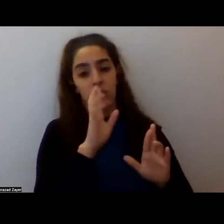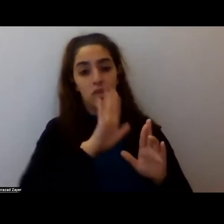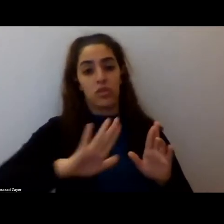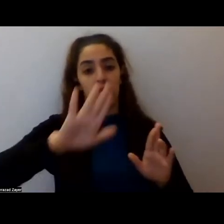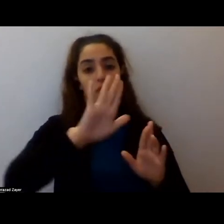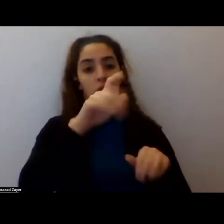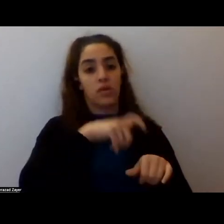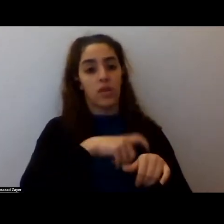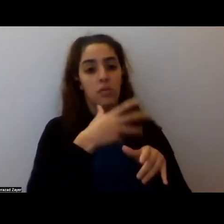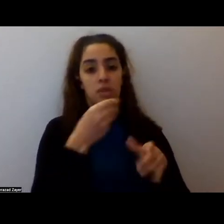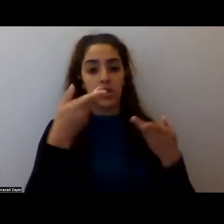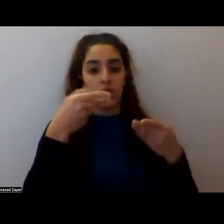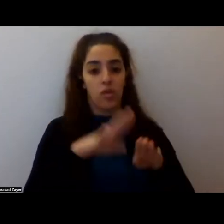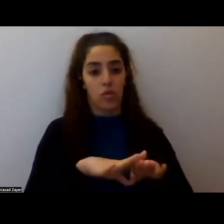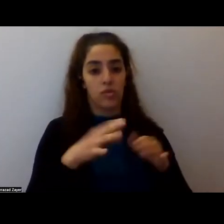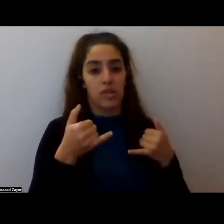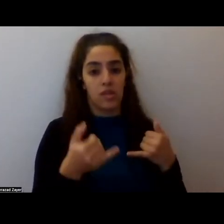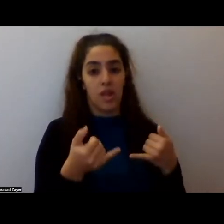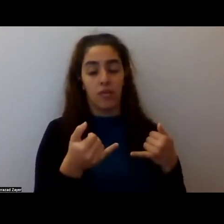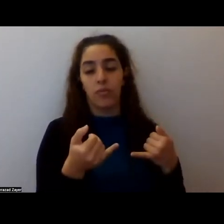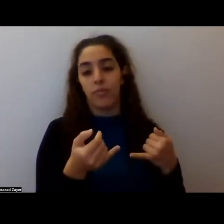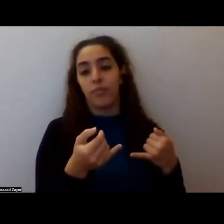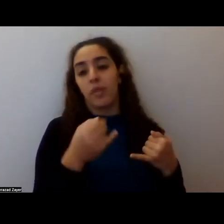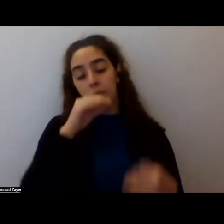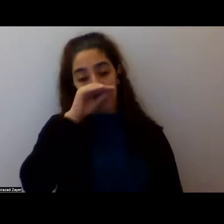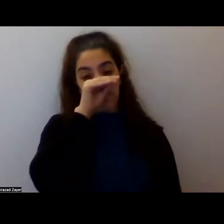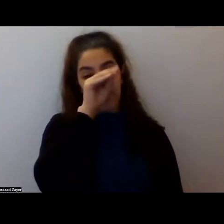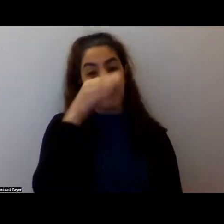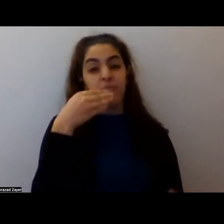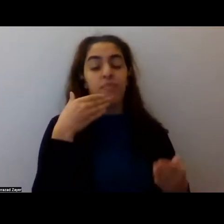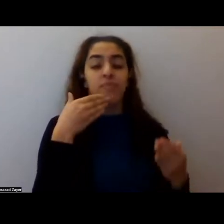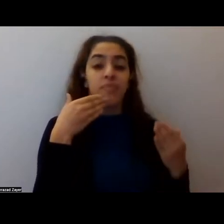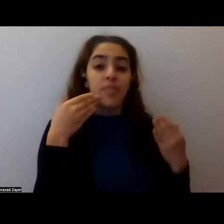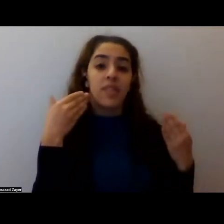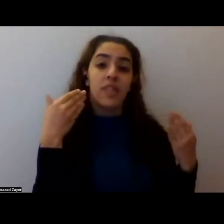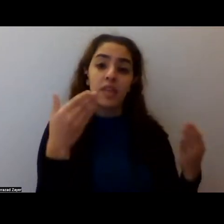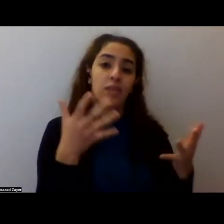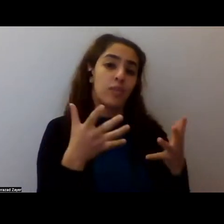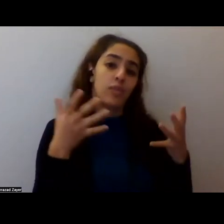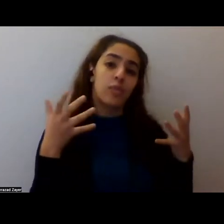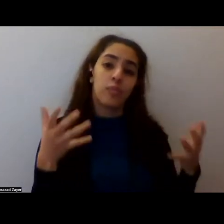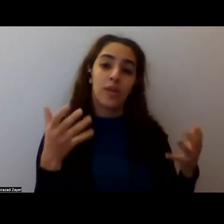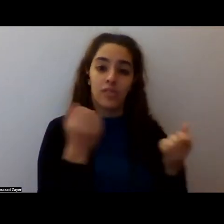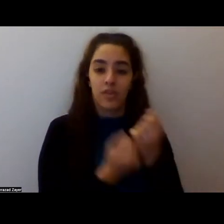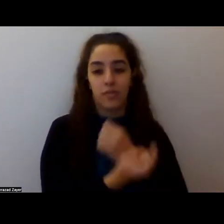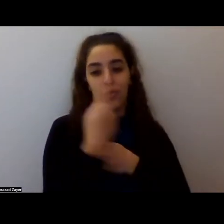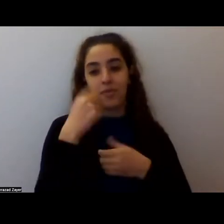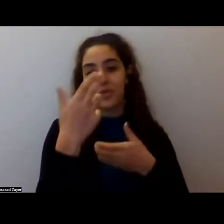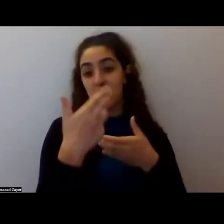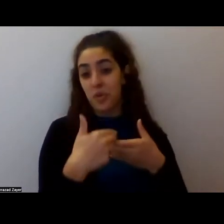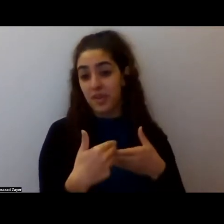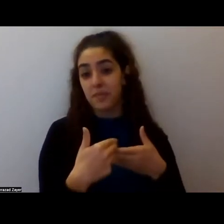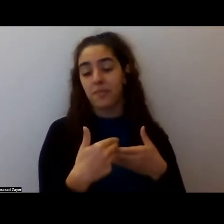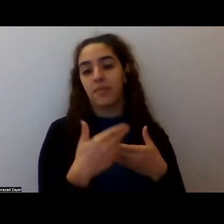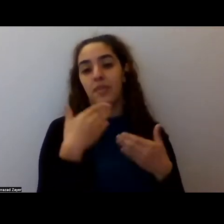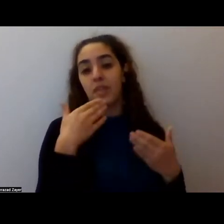and, and close us out. Um, thank you, uh, so much everyone for being here. Um, thank